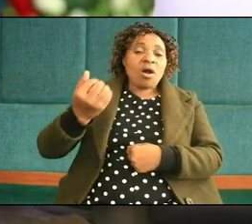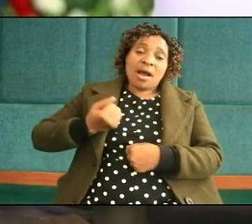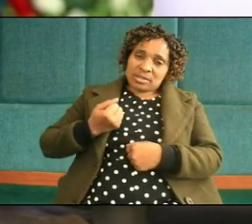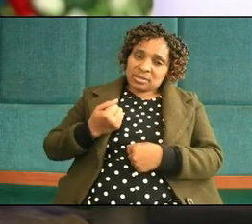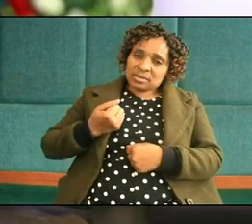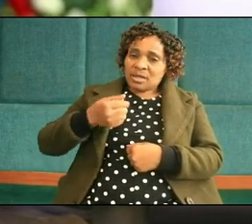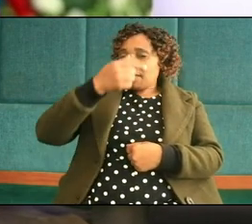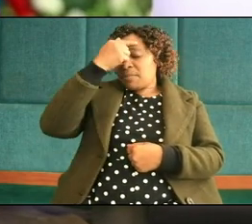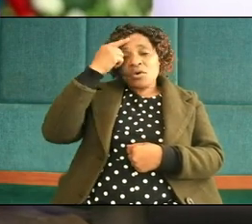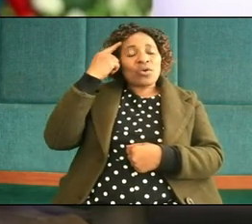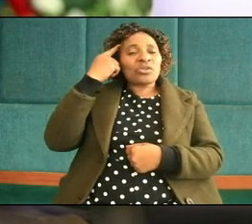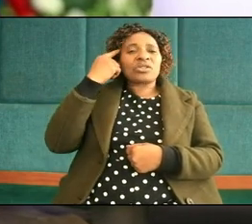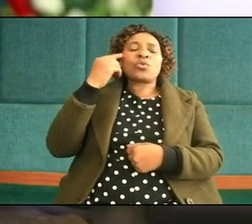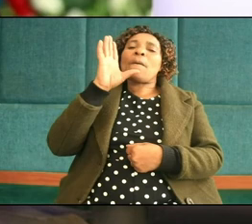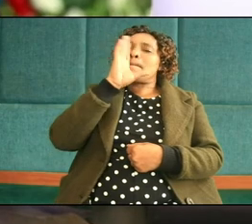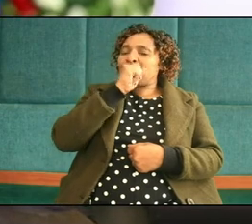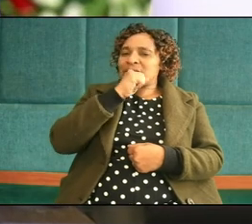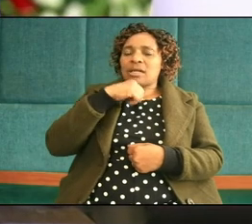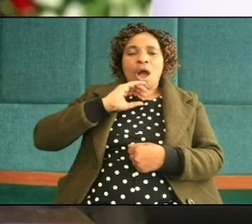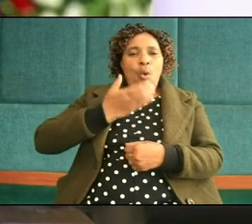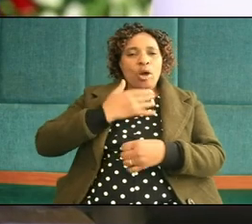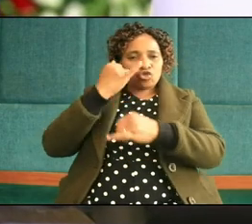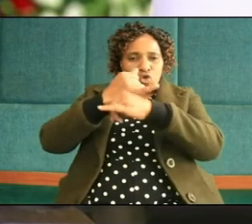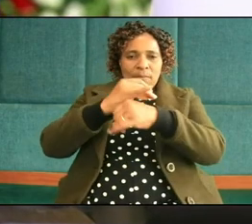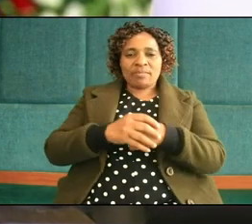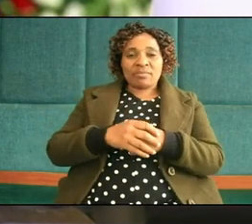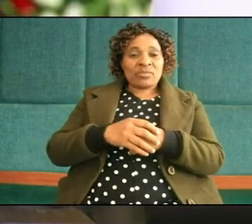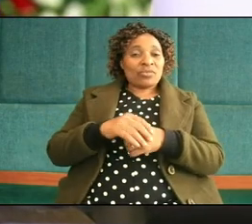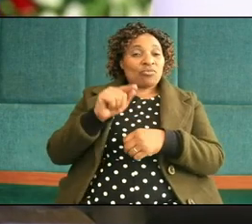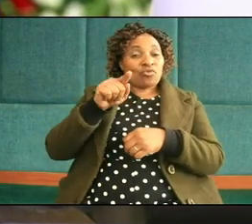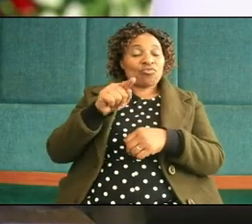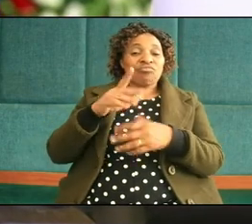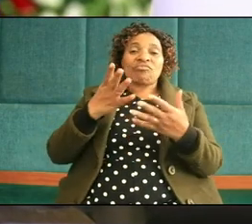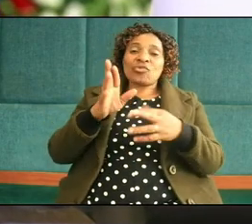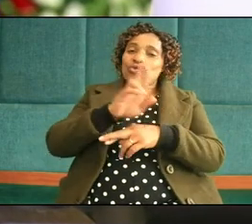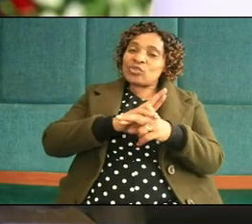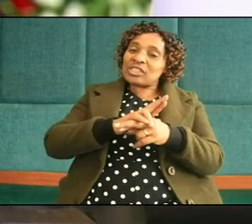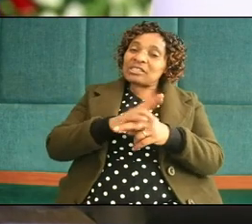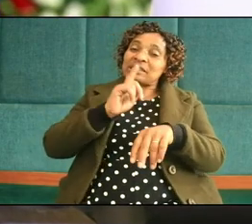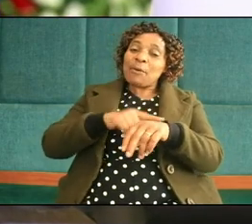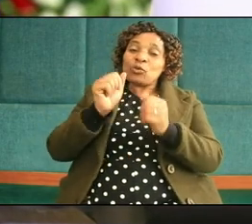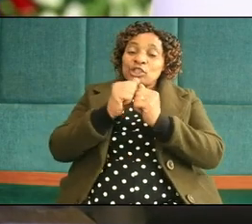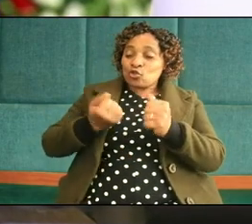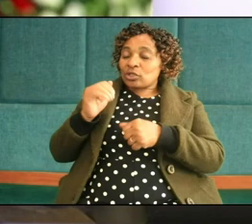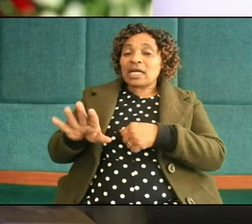we have released our role are you getting time are you spending time with your daughters